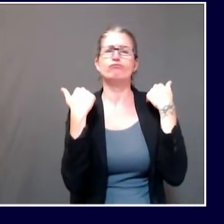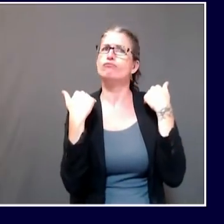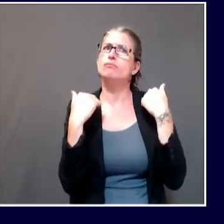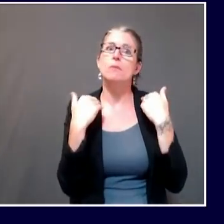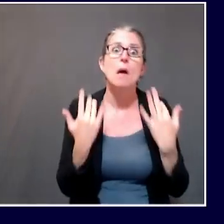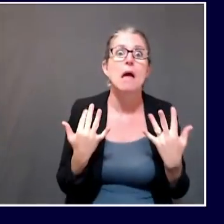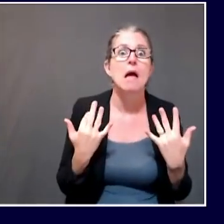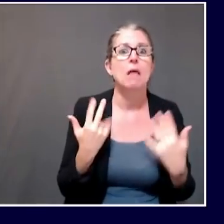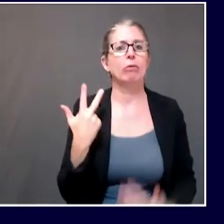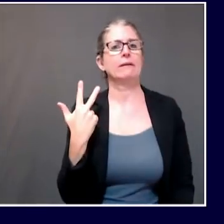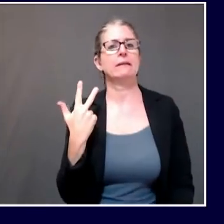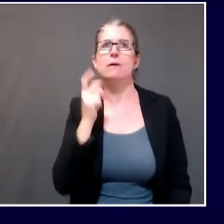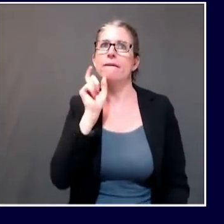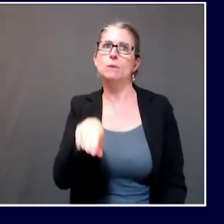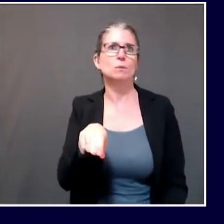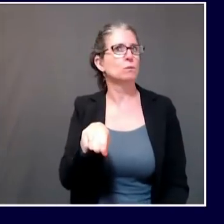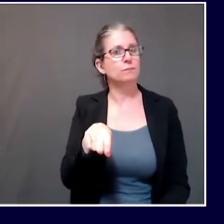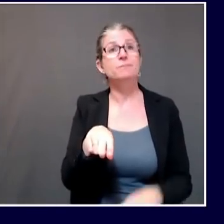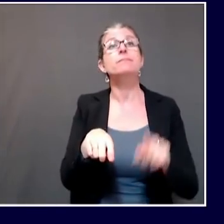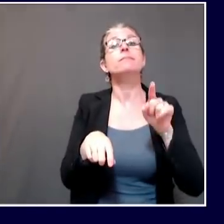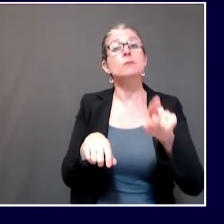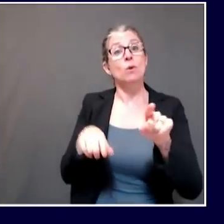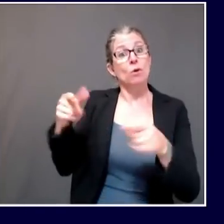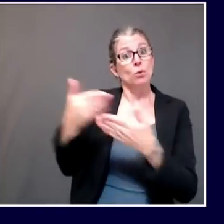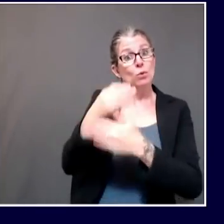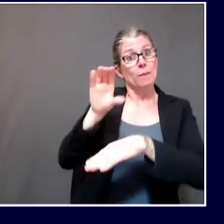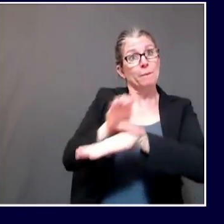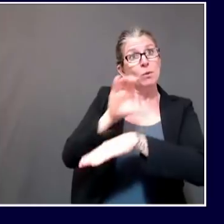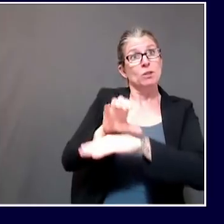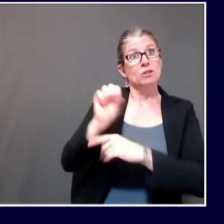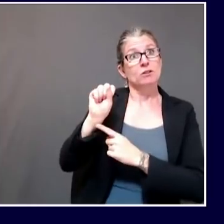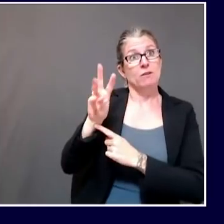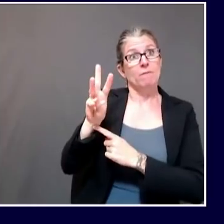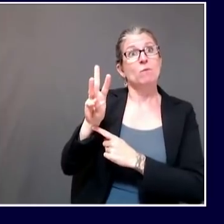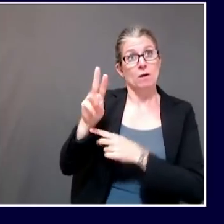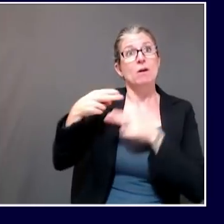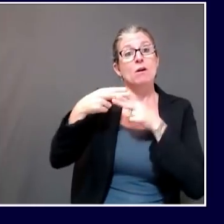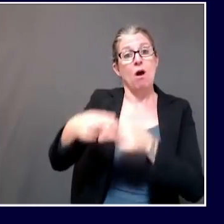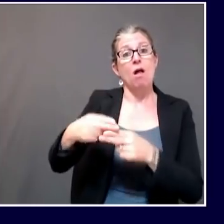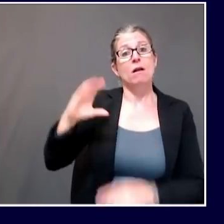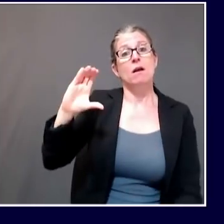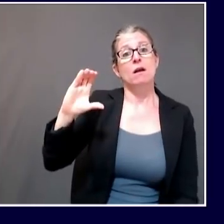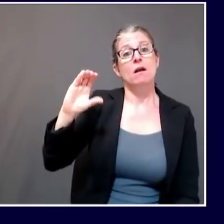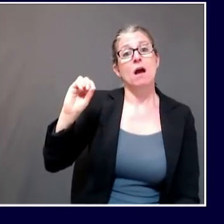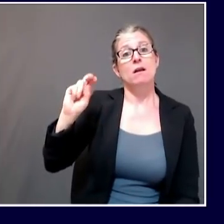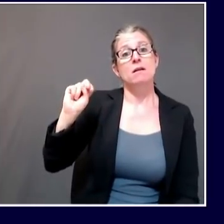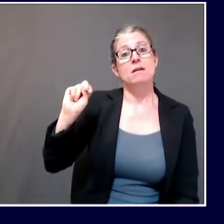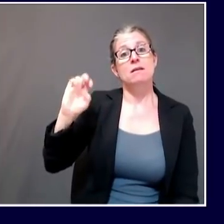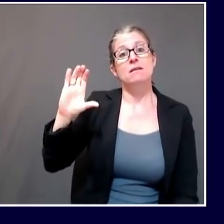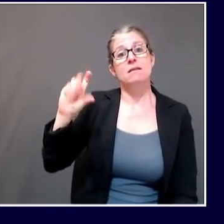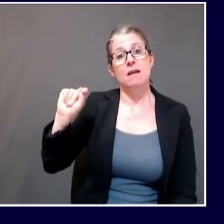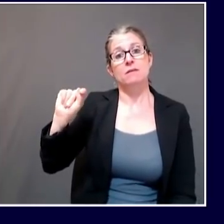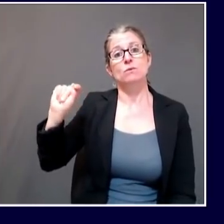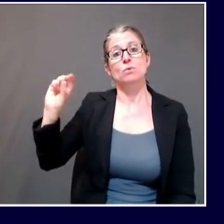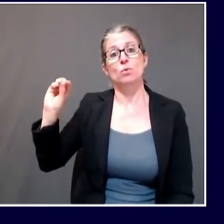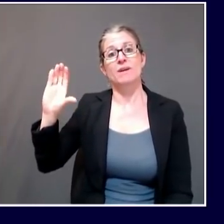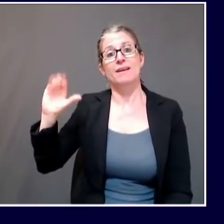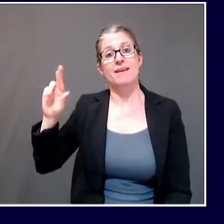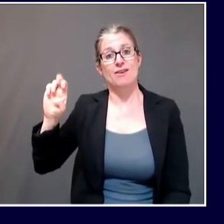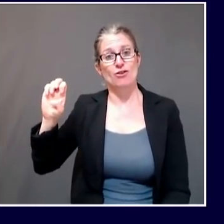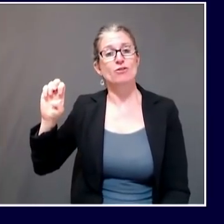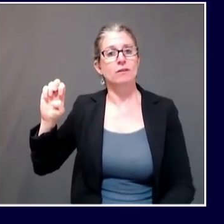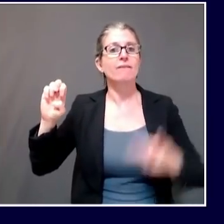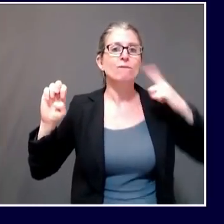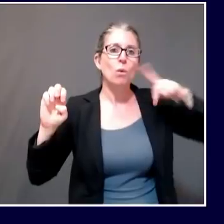facilities can connect with qualified job applicants. We are testing the portal with a small number of nursing facilities now and plan to make it